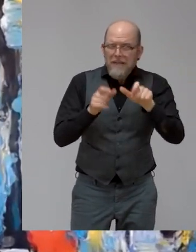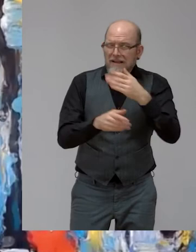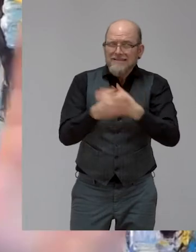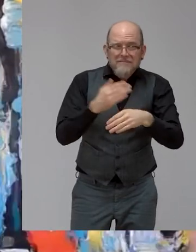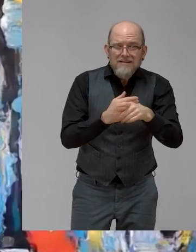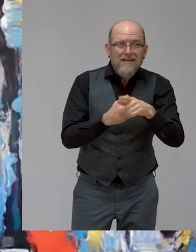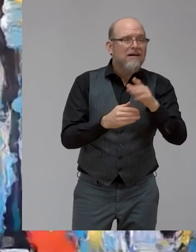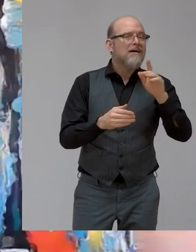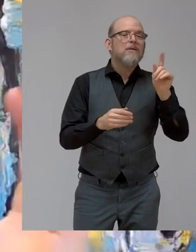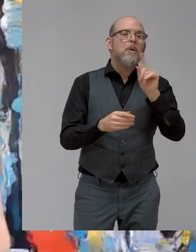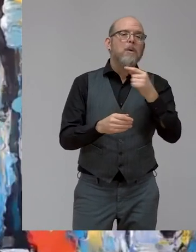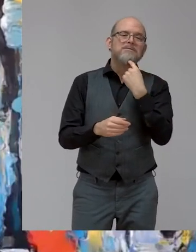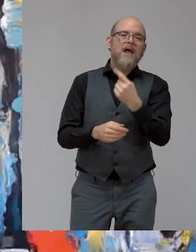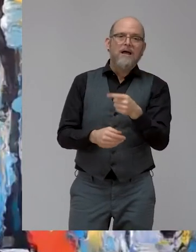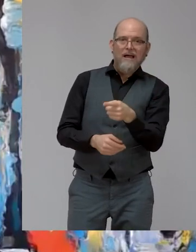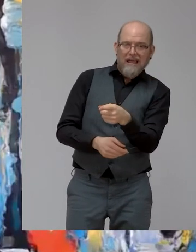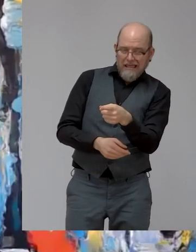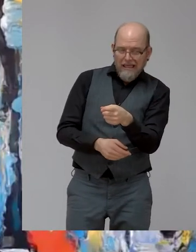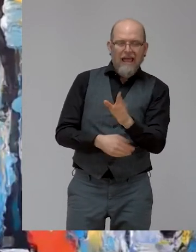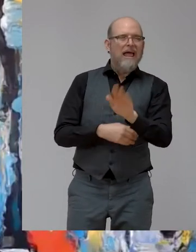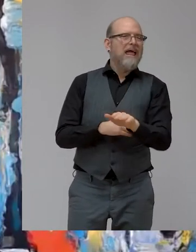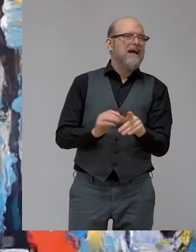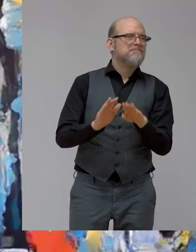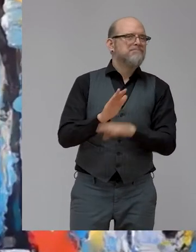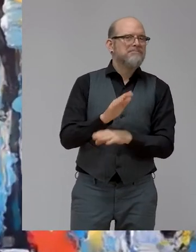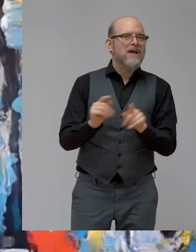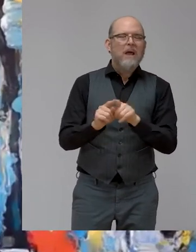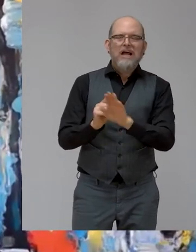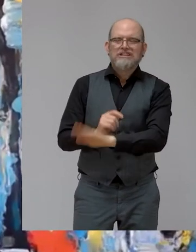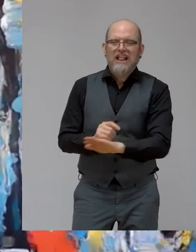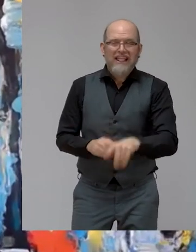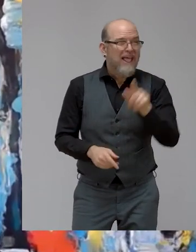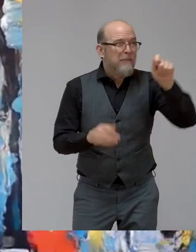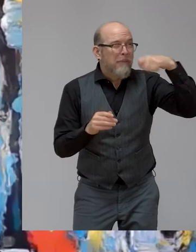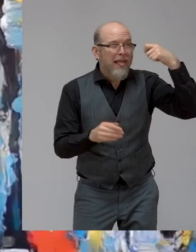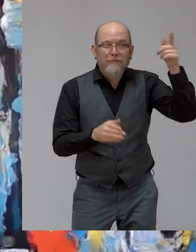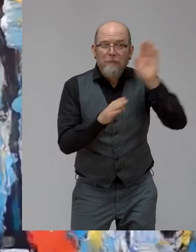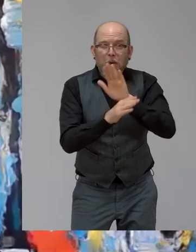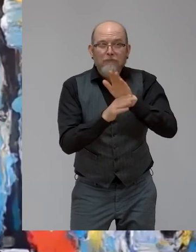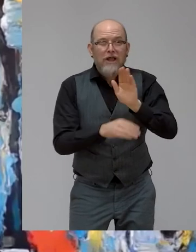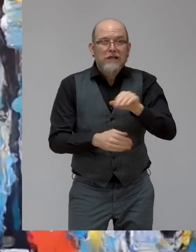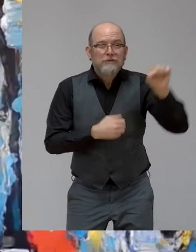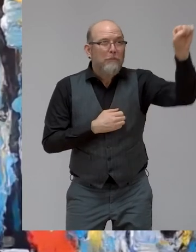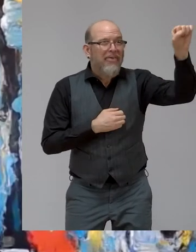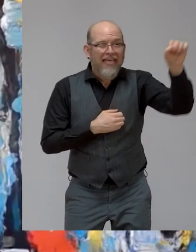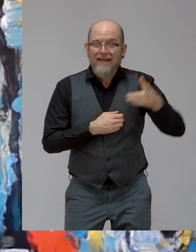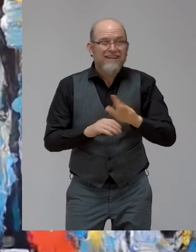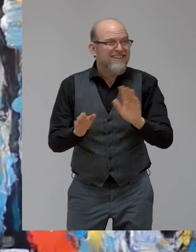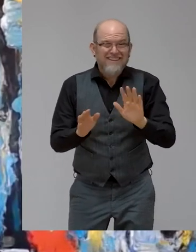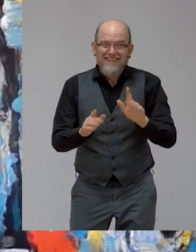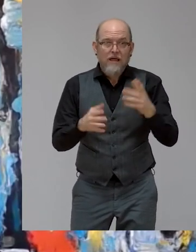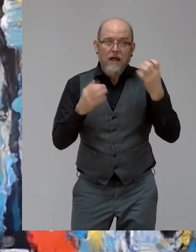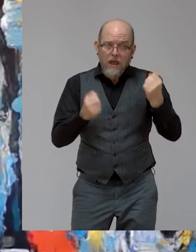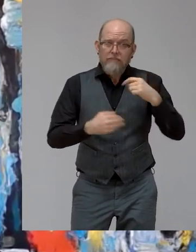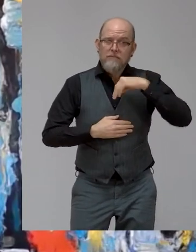childish or a superhero, but just as a person. And your tattoo example is a great example